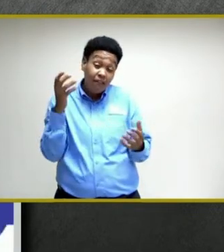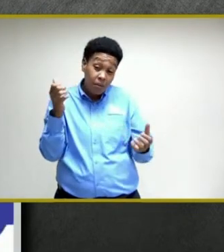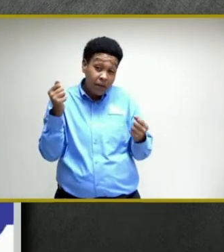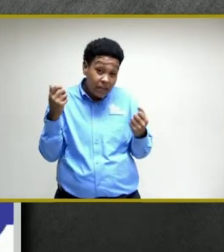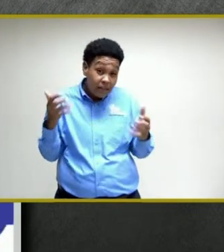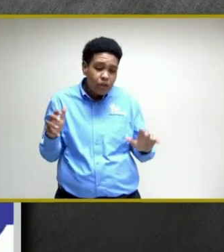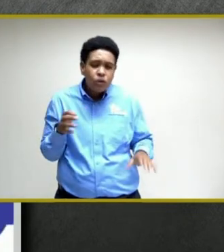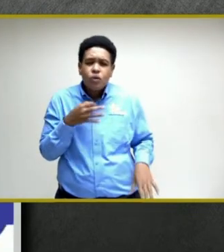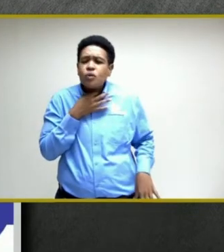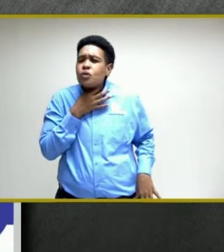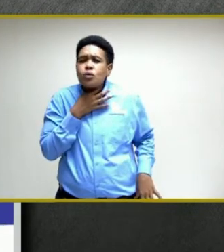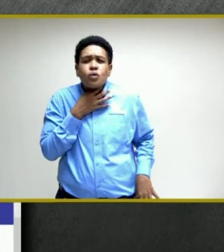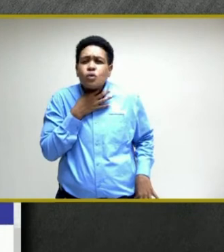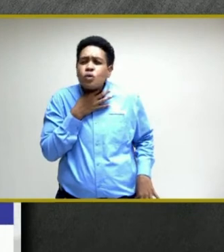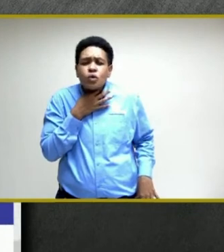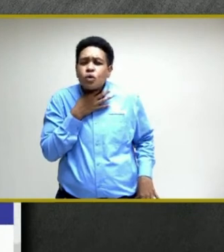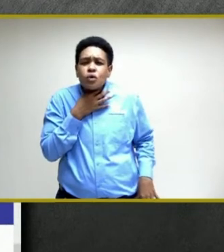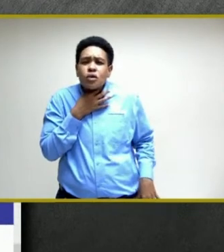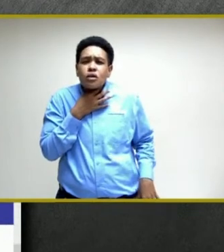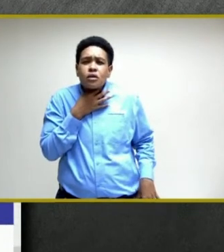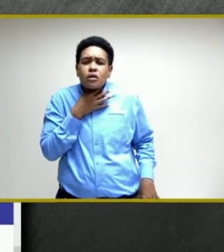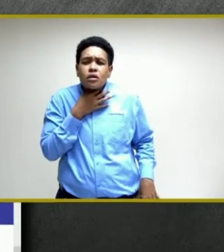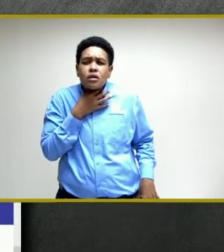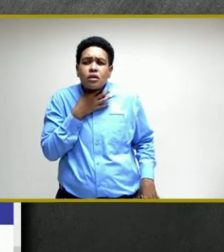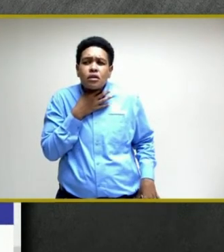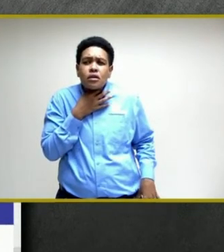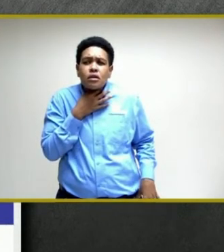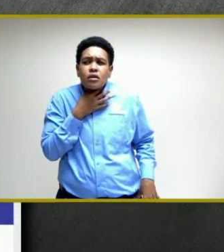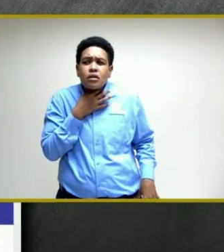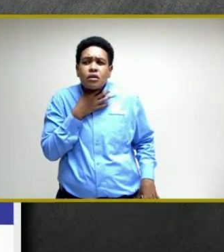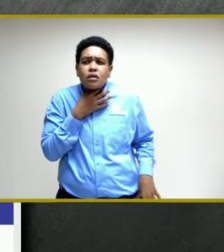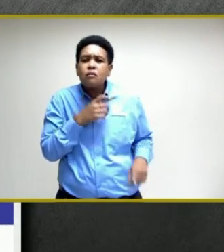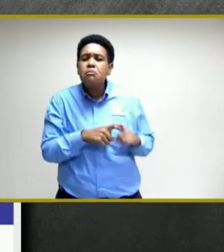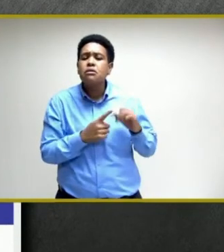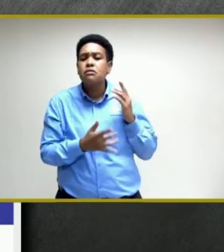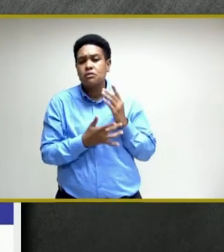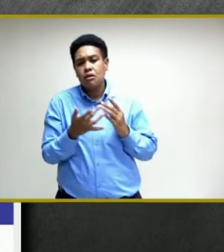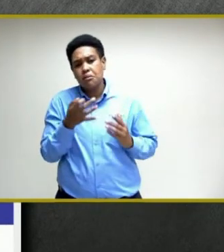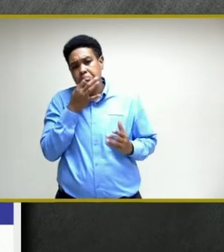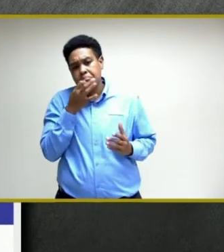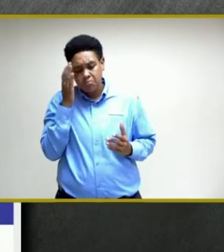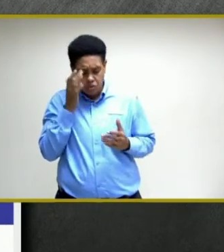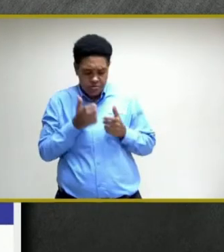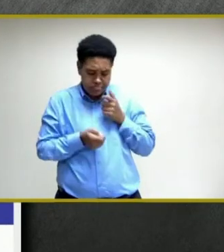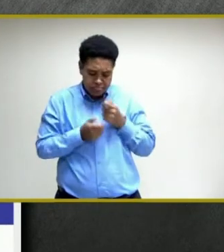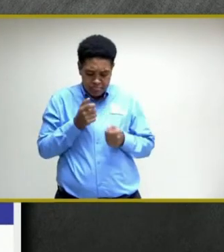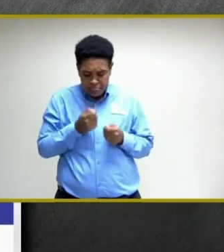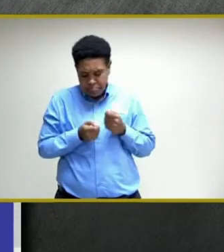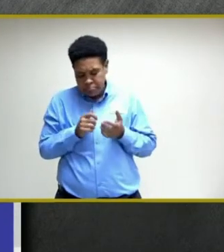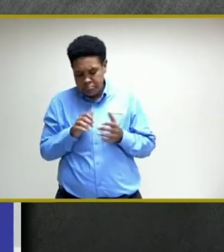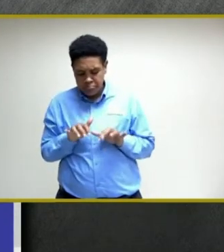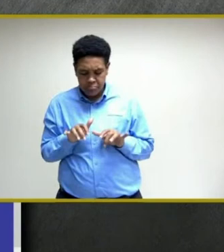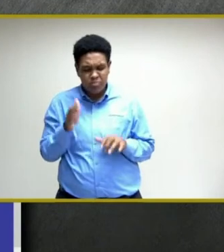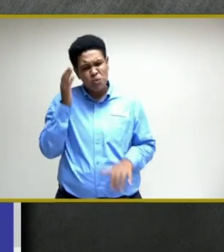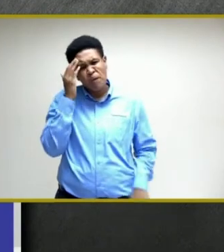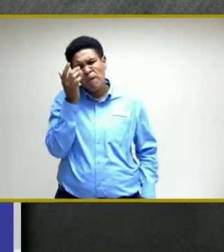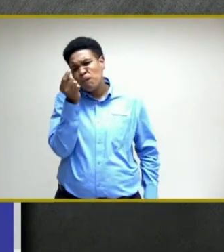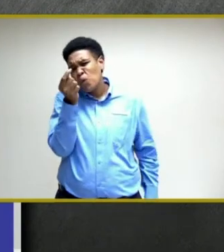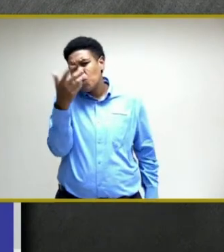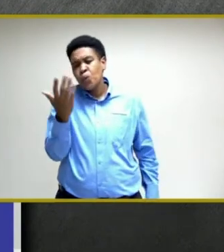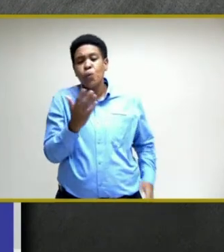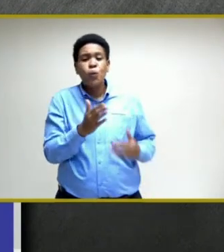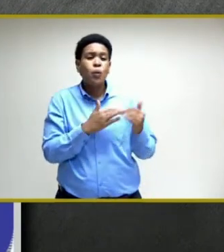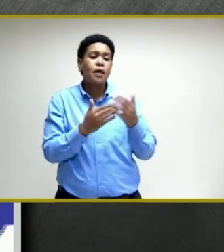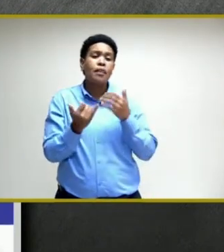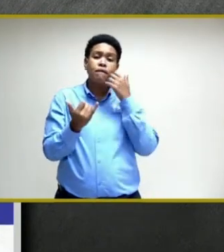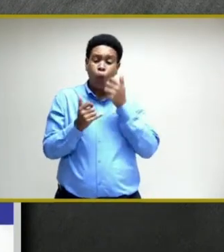curious, and technologically capable to log on to a website, whether on